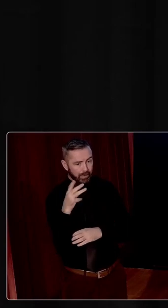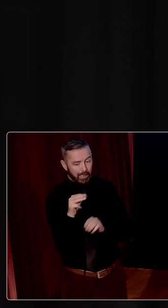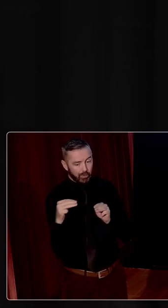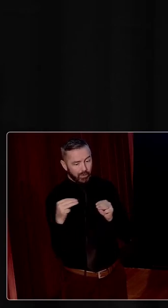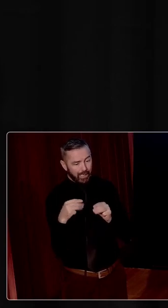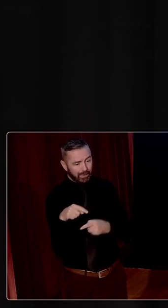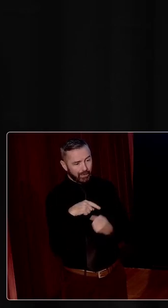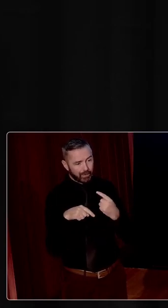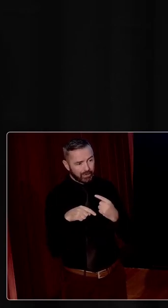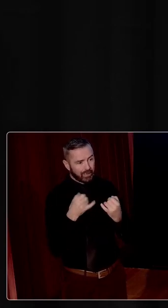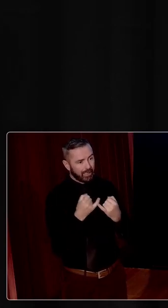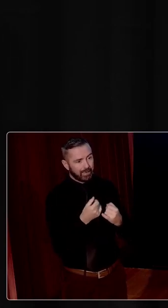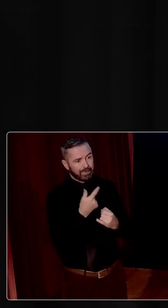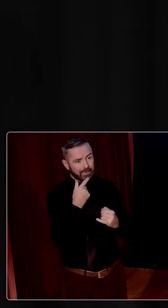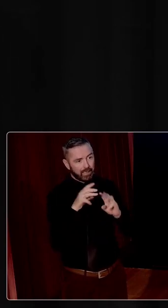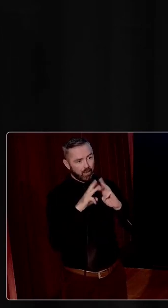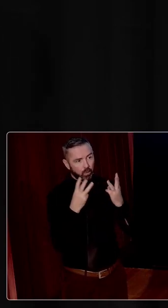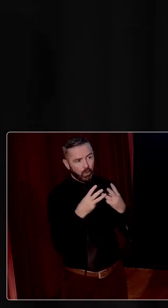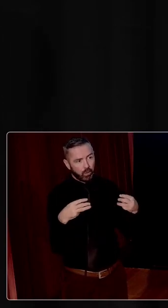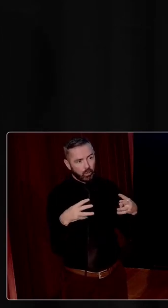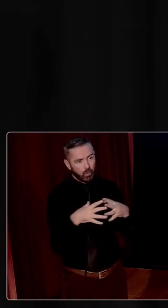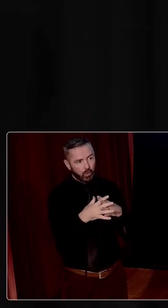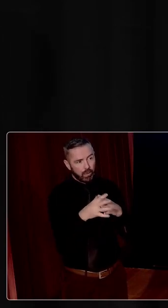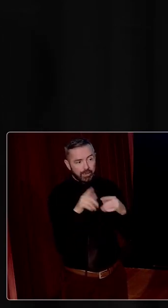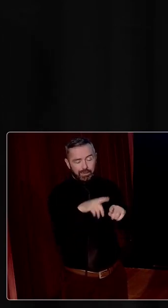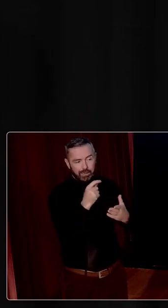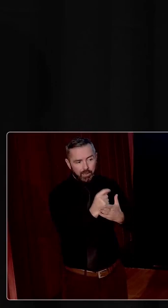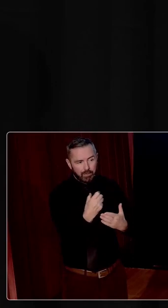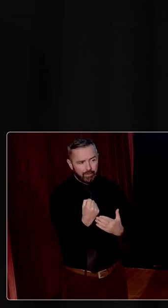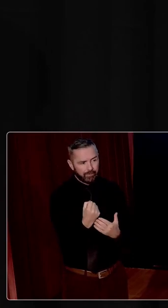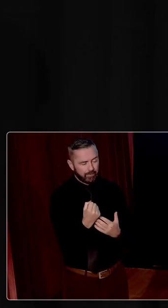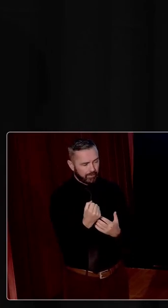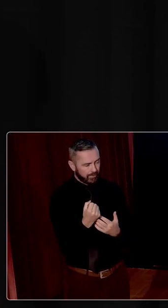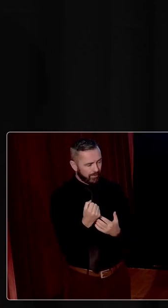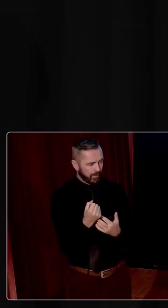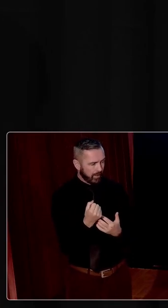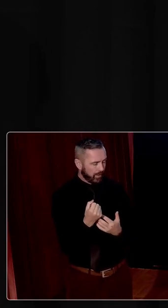us in times of the second world war. Um, at the same time, we have a very, um,